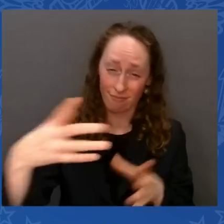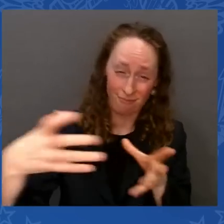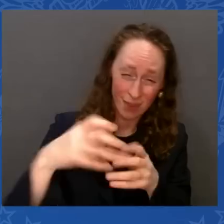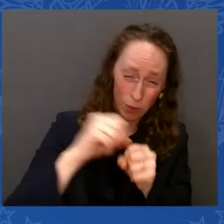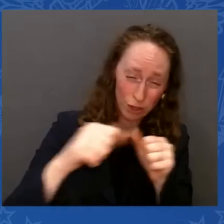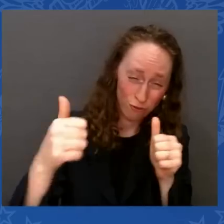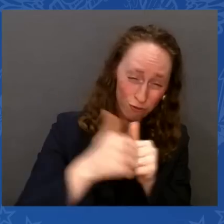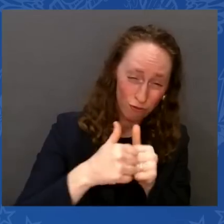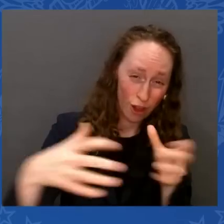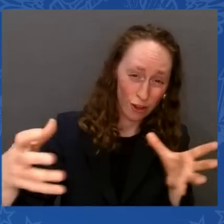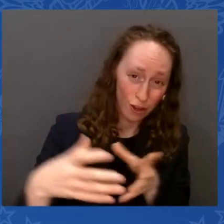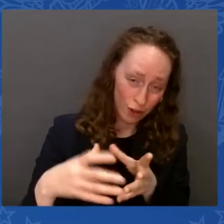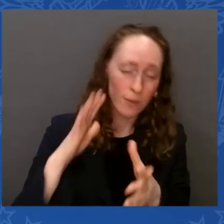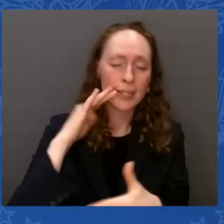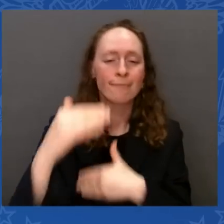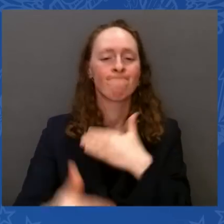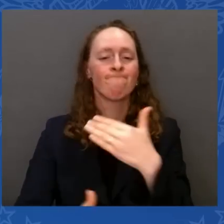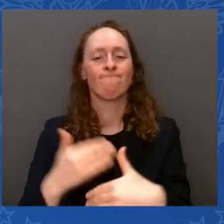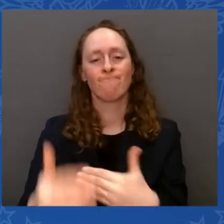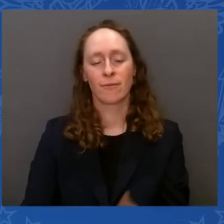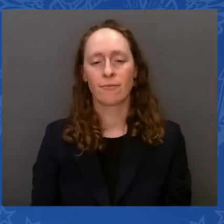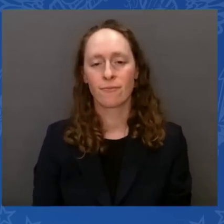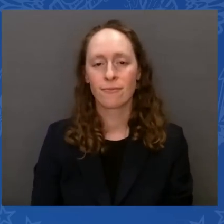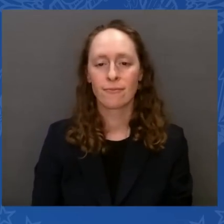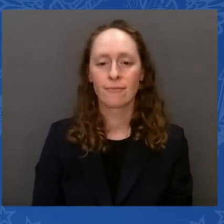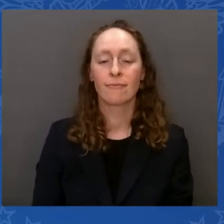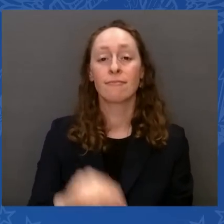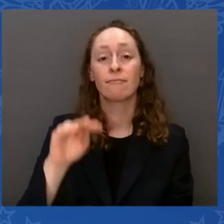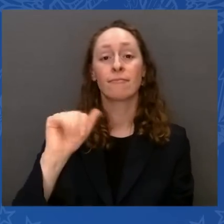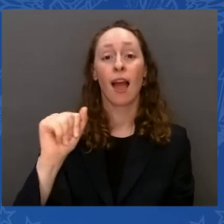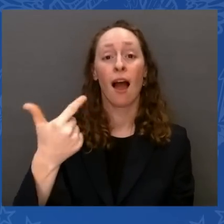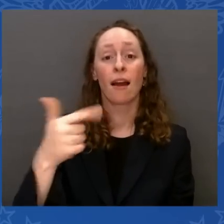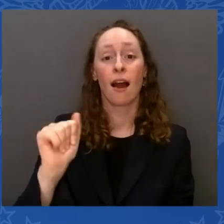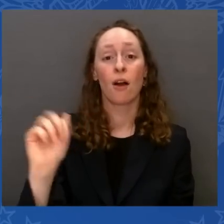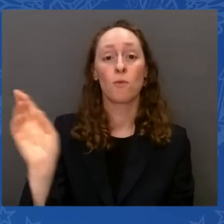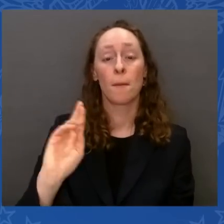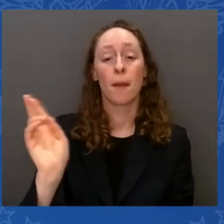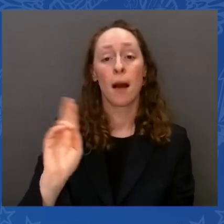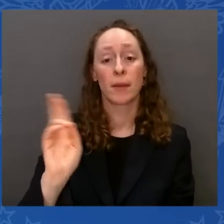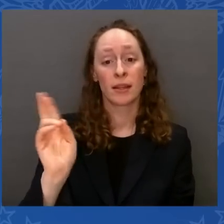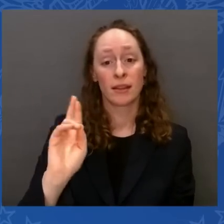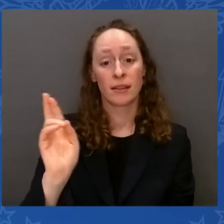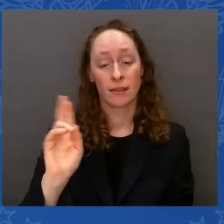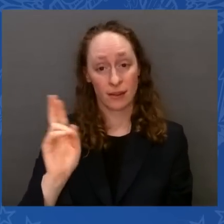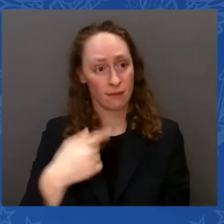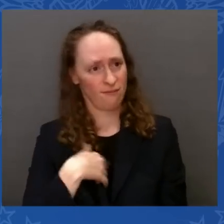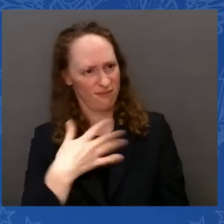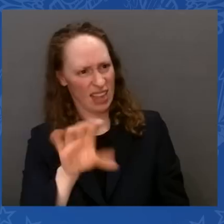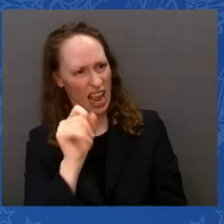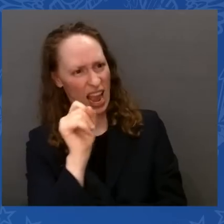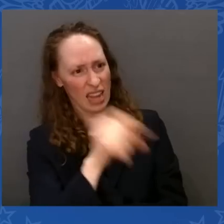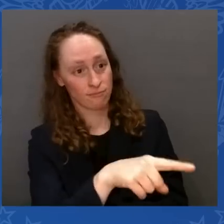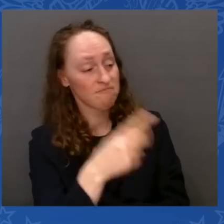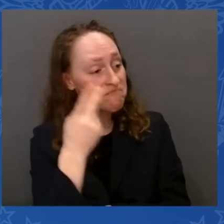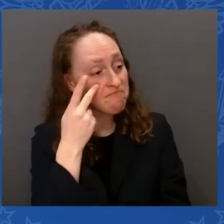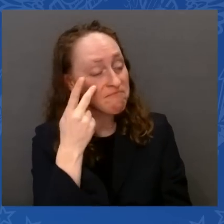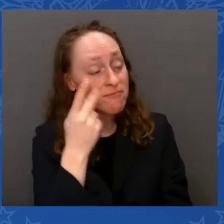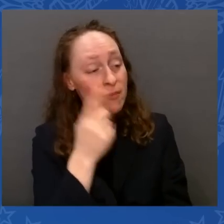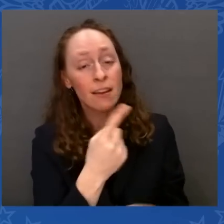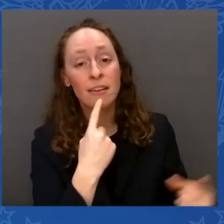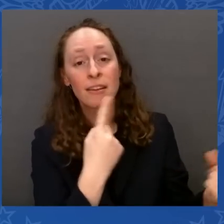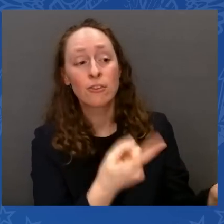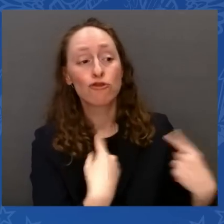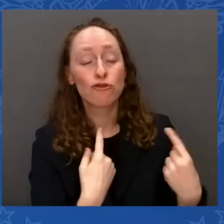is this — are they going to pay America's bills that are already accumulated — not what we're proposing to spend — already accumulated? Are they not?